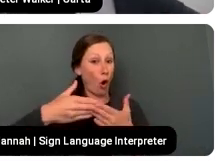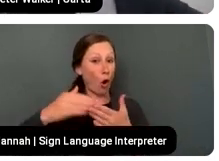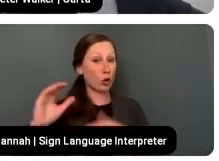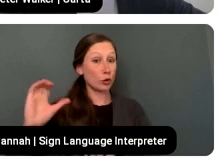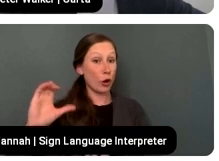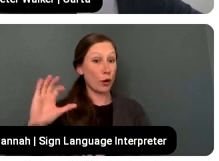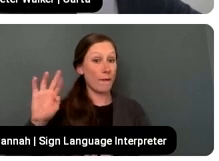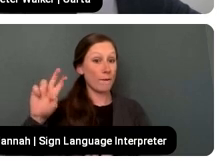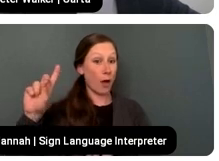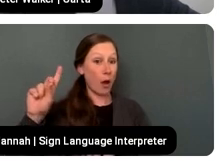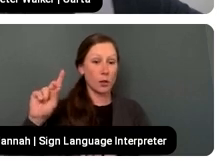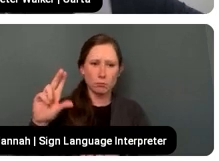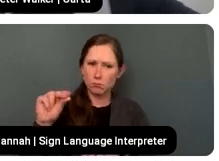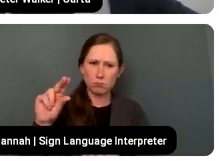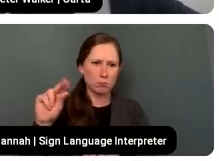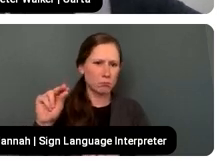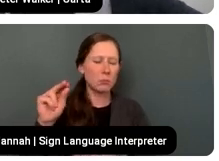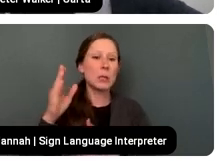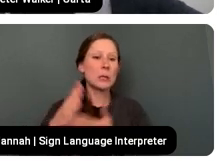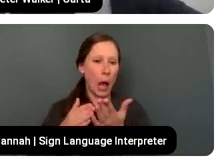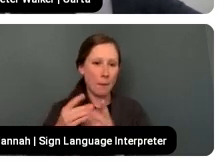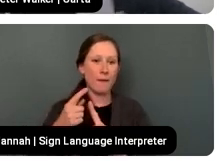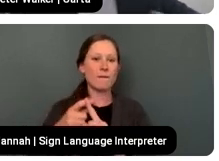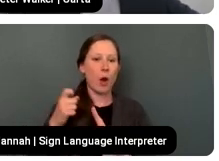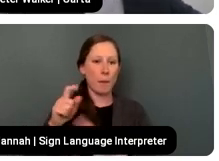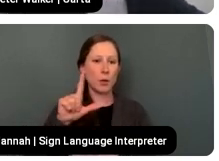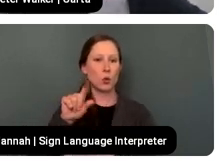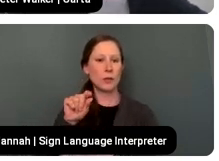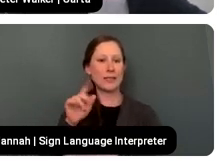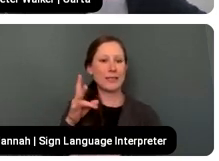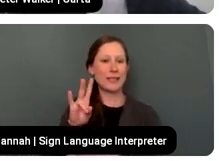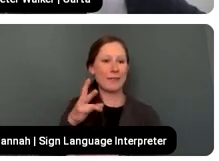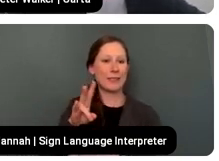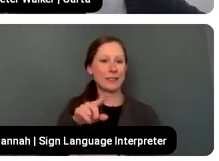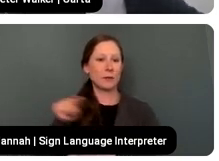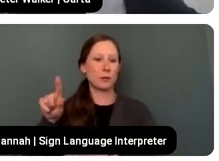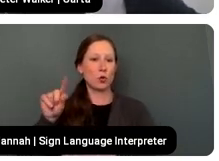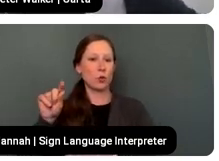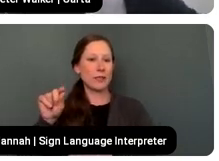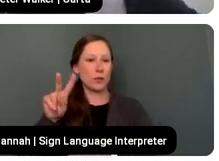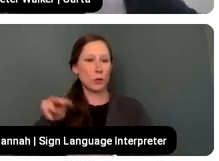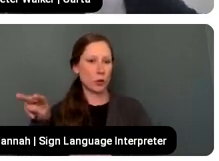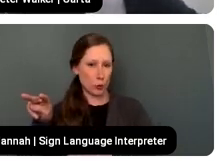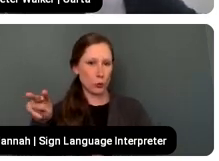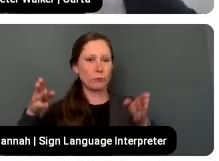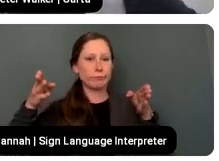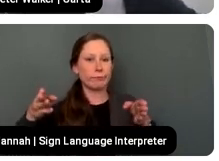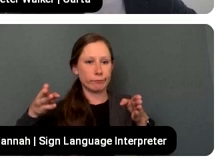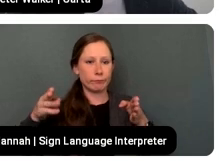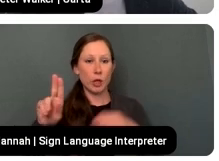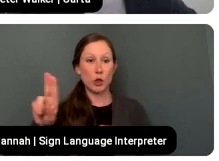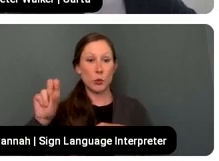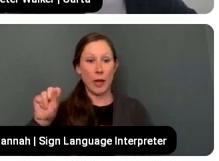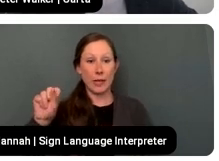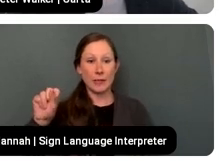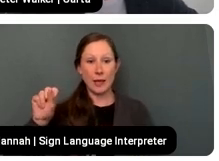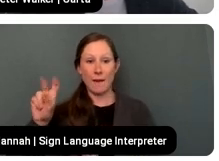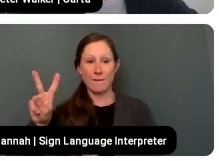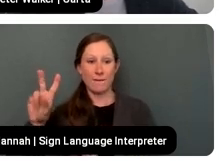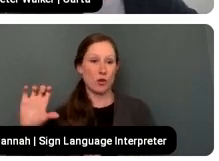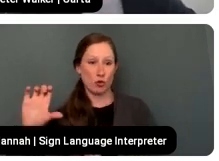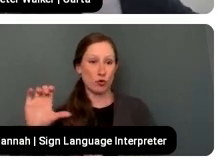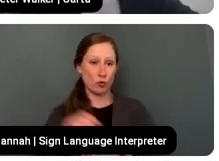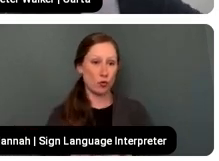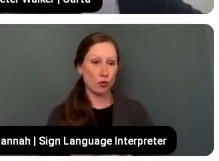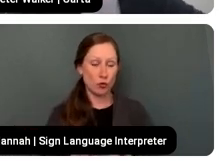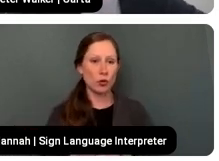This is simply those in vintage years 2017 through 2022 that were US venture funds. And they needed to be venture